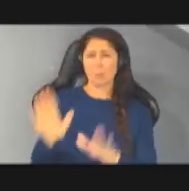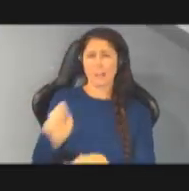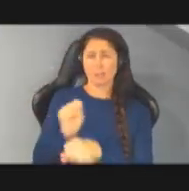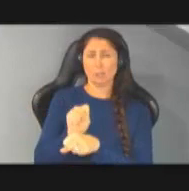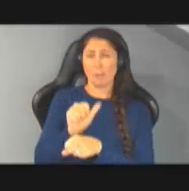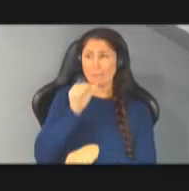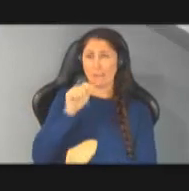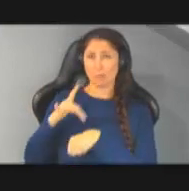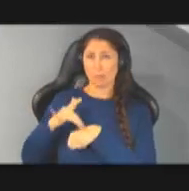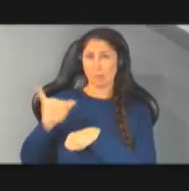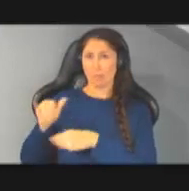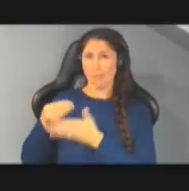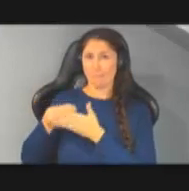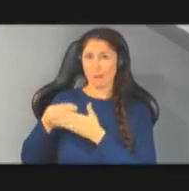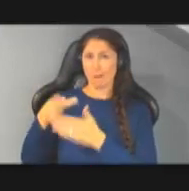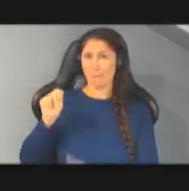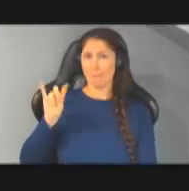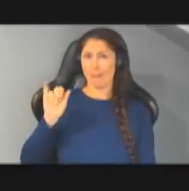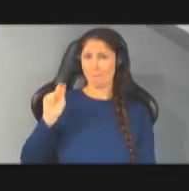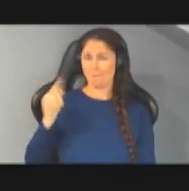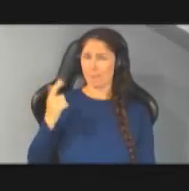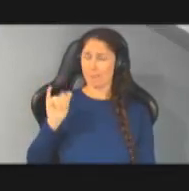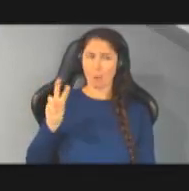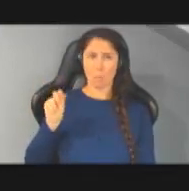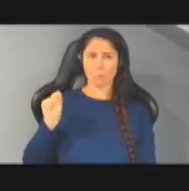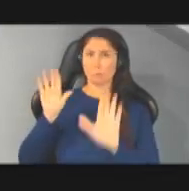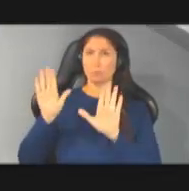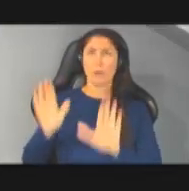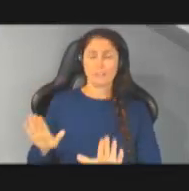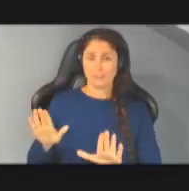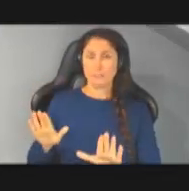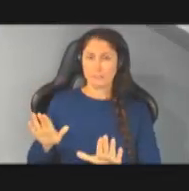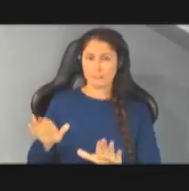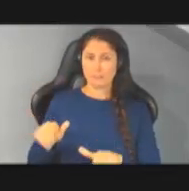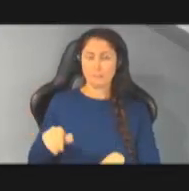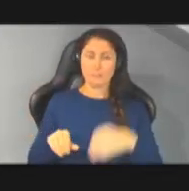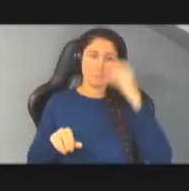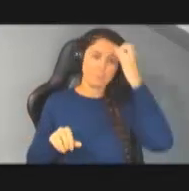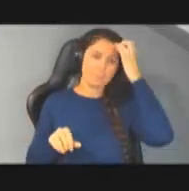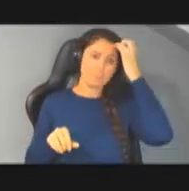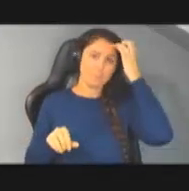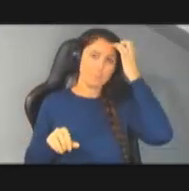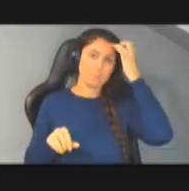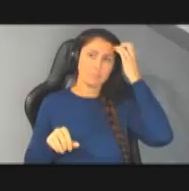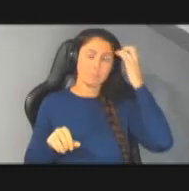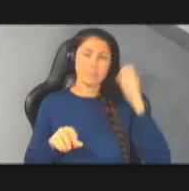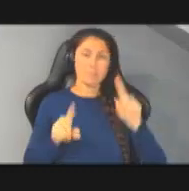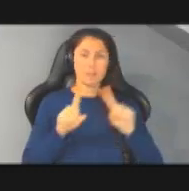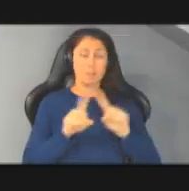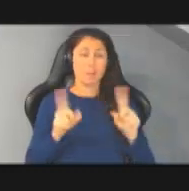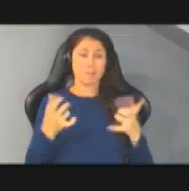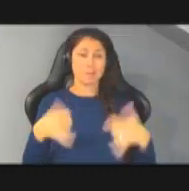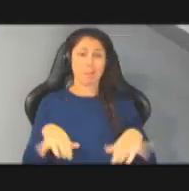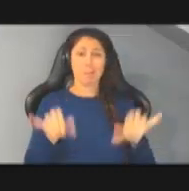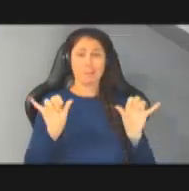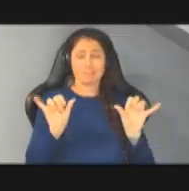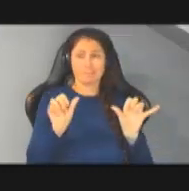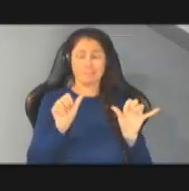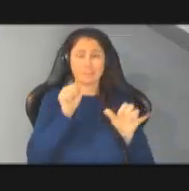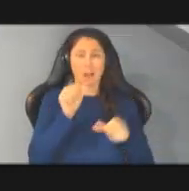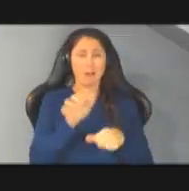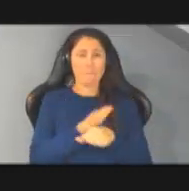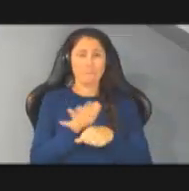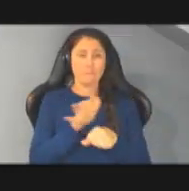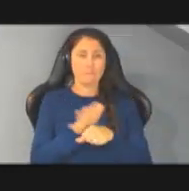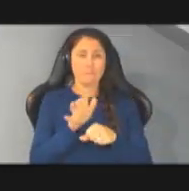um in paving um and that was great uh but um it still was not enough according to